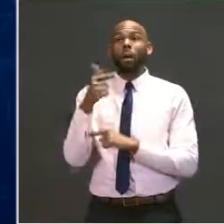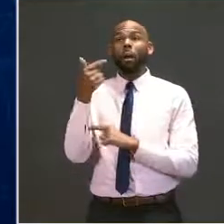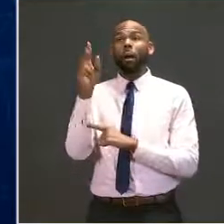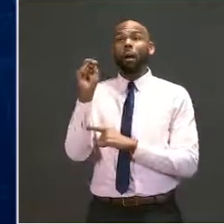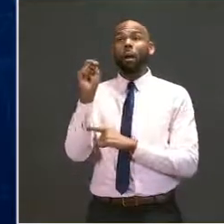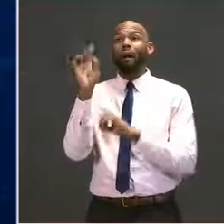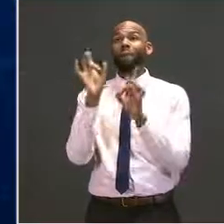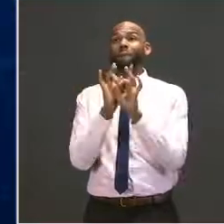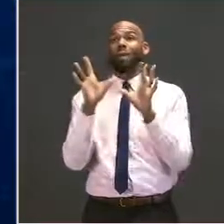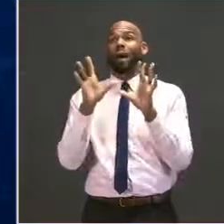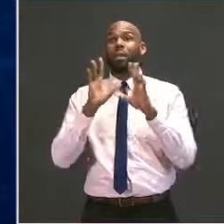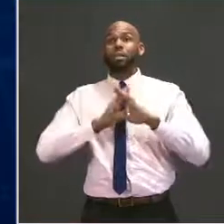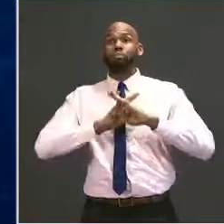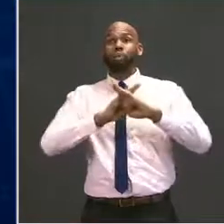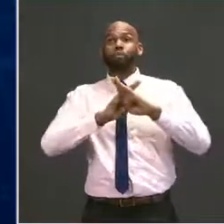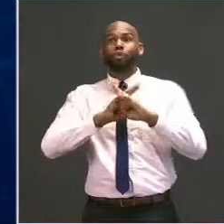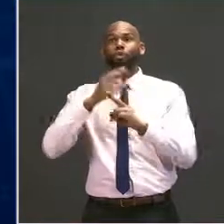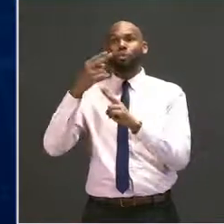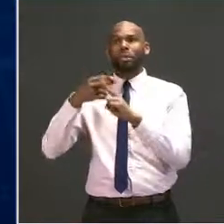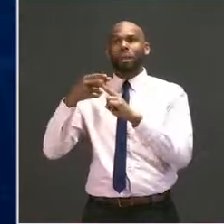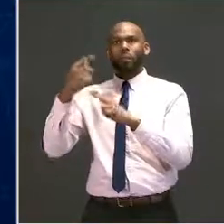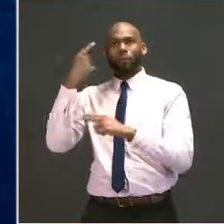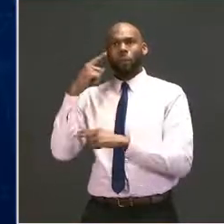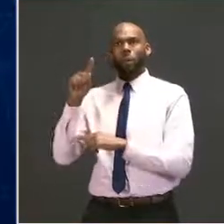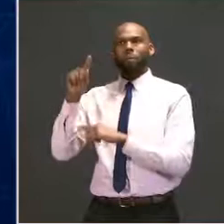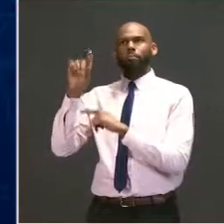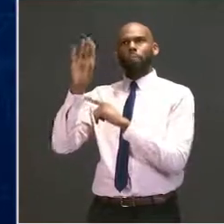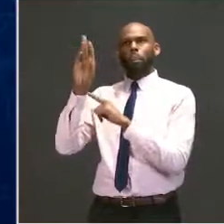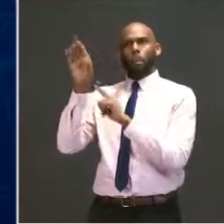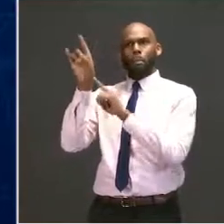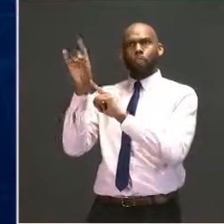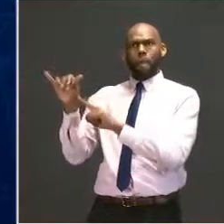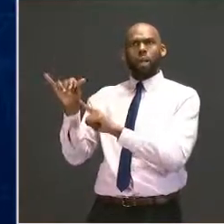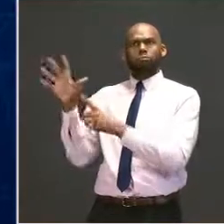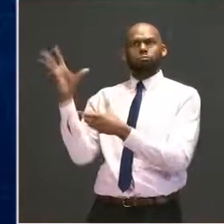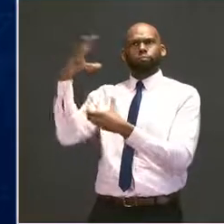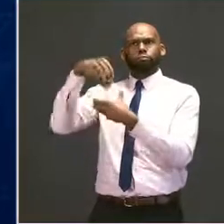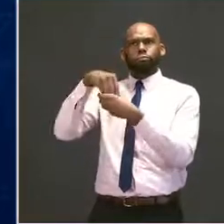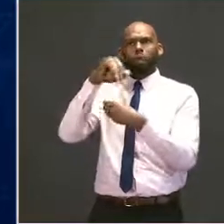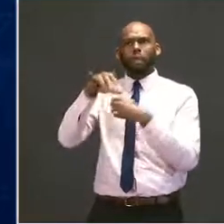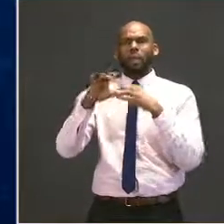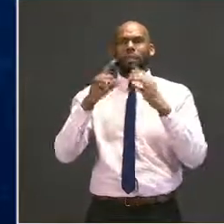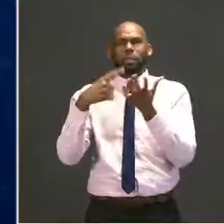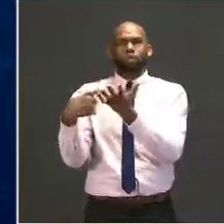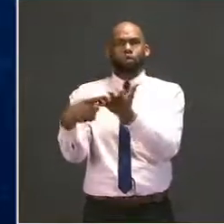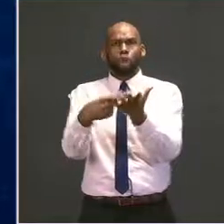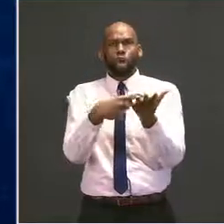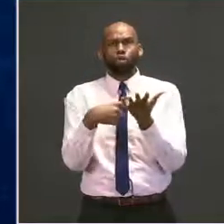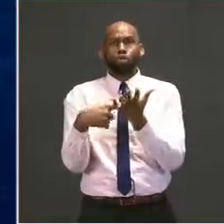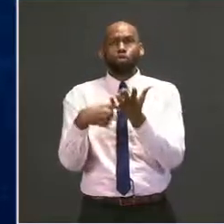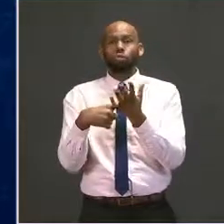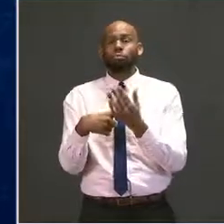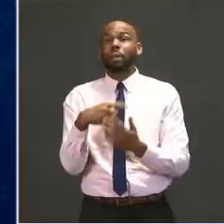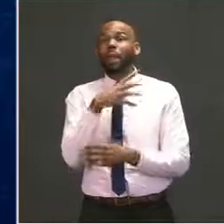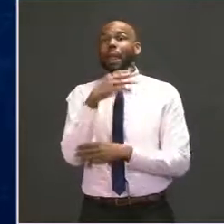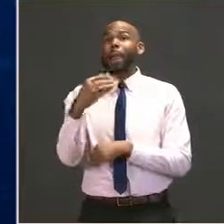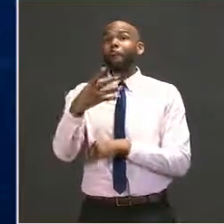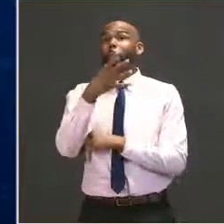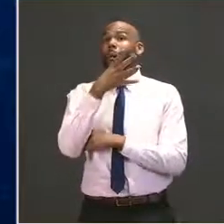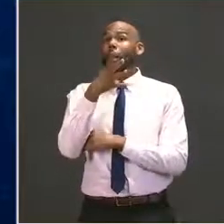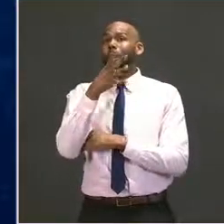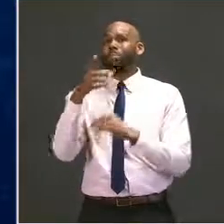organization named for James Brady was part of that discussion, along with Giffords, Everytown for Gun Safety, and Moms Demand Action.